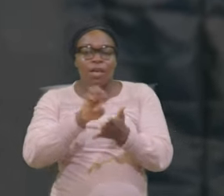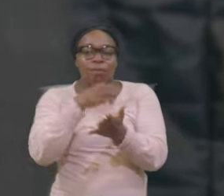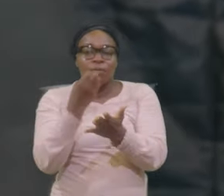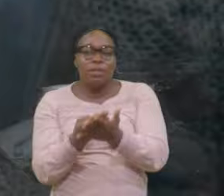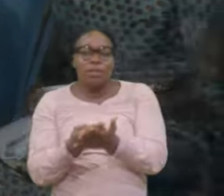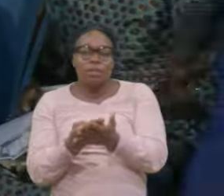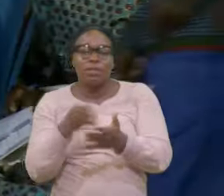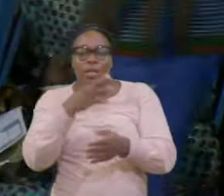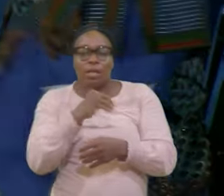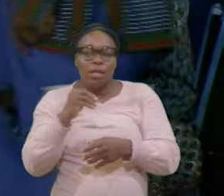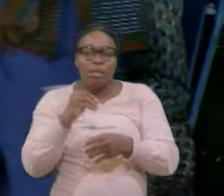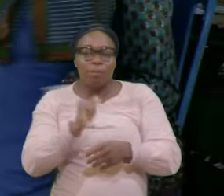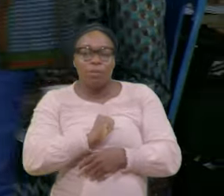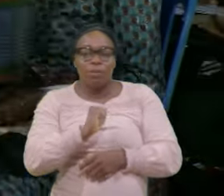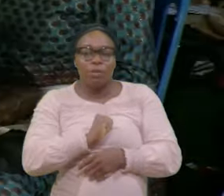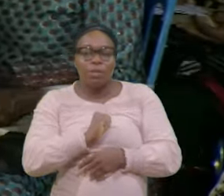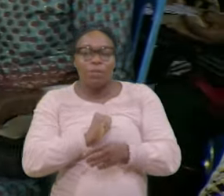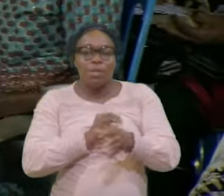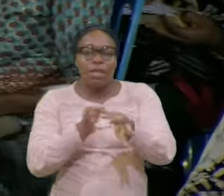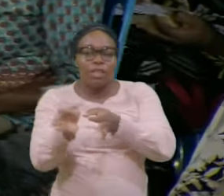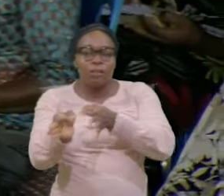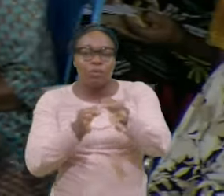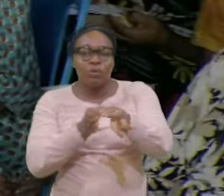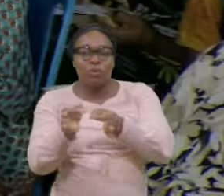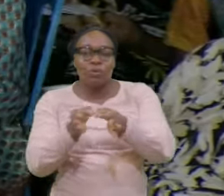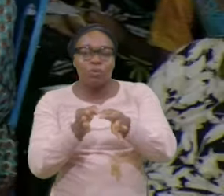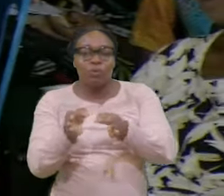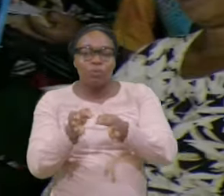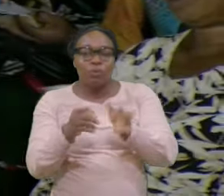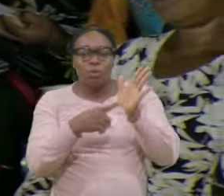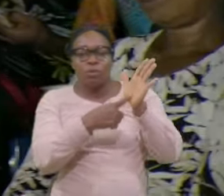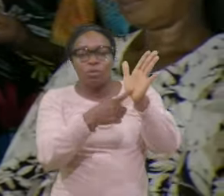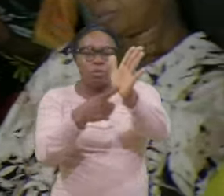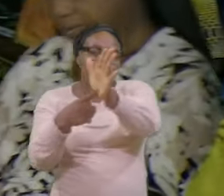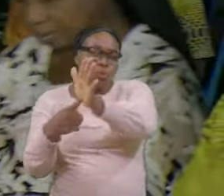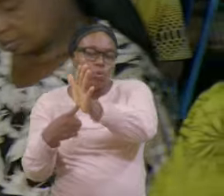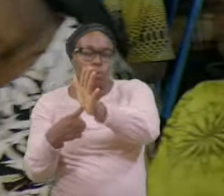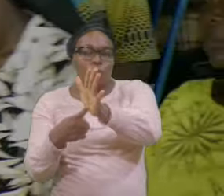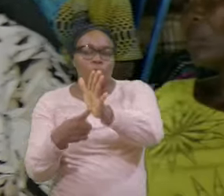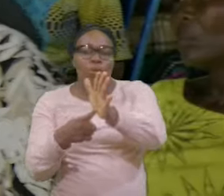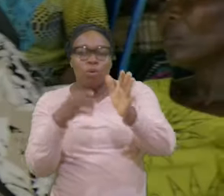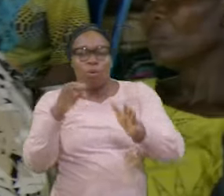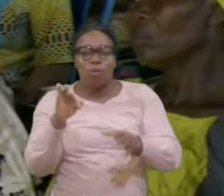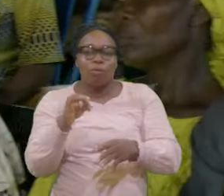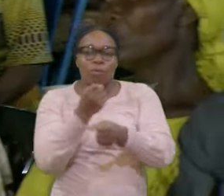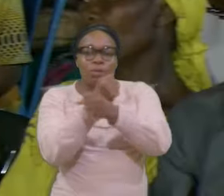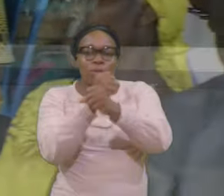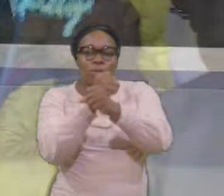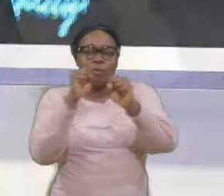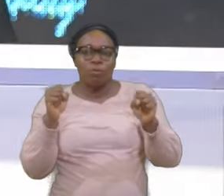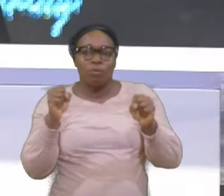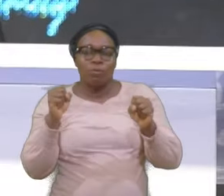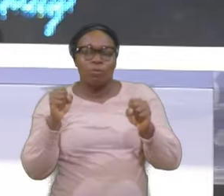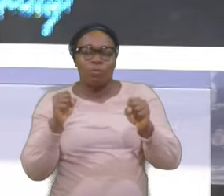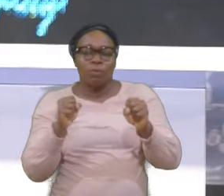personal Expression Of salvation Look at Number one Number one The restlessness